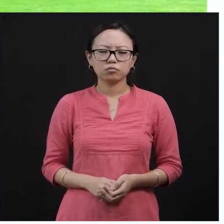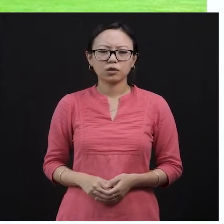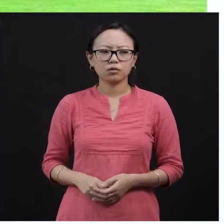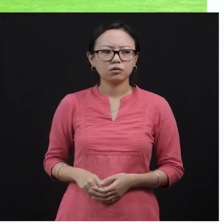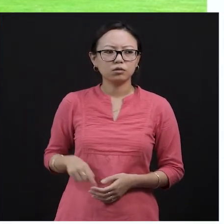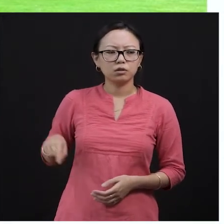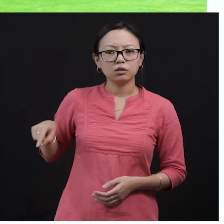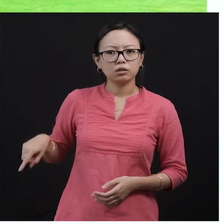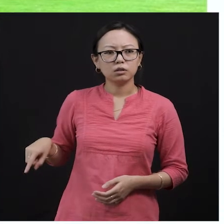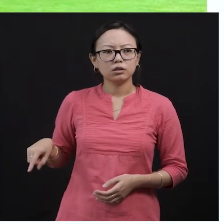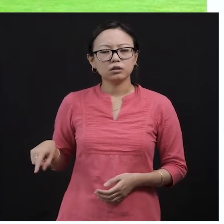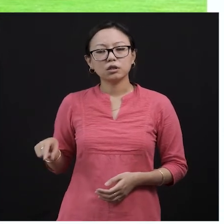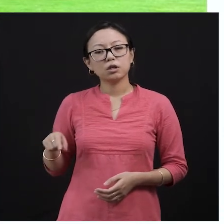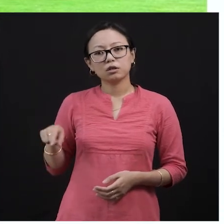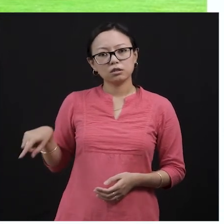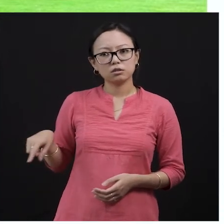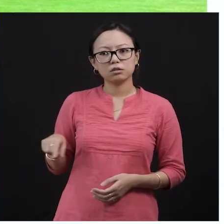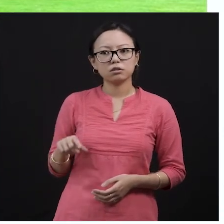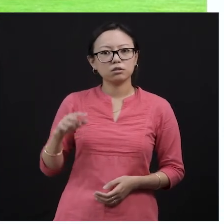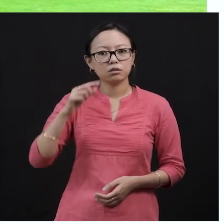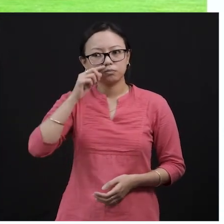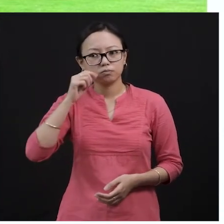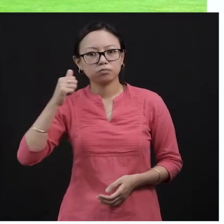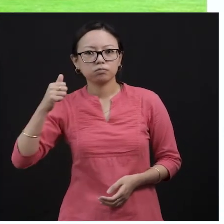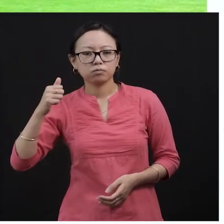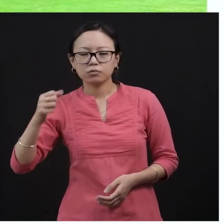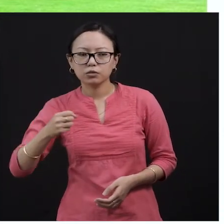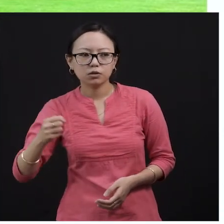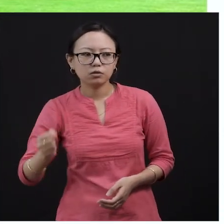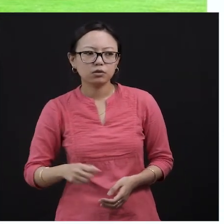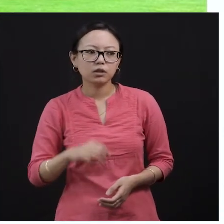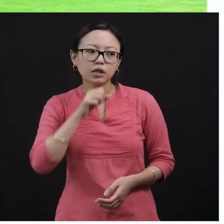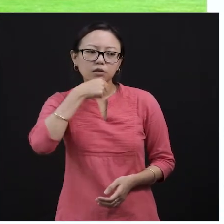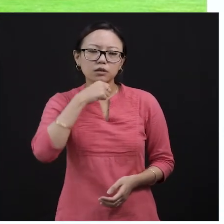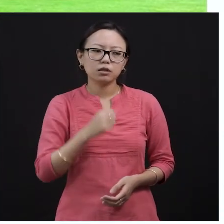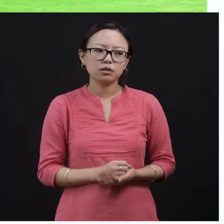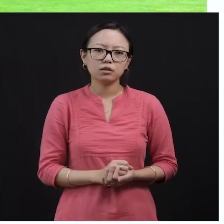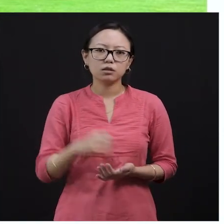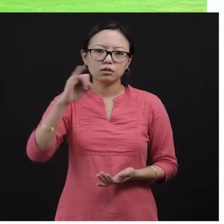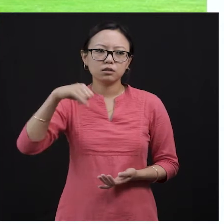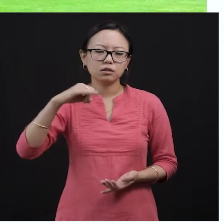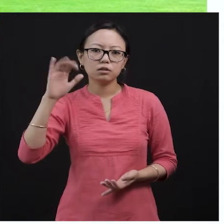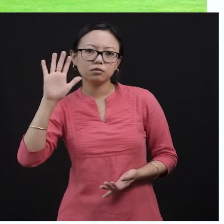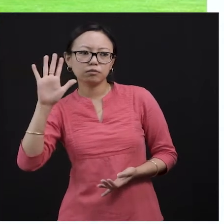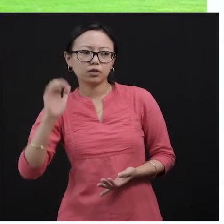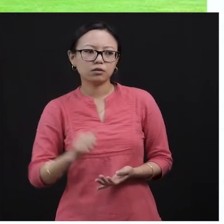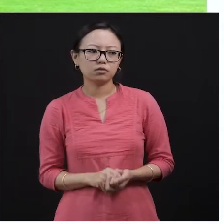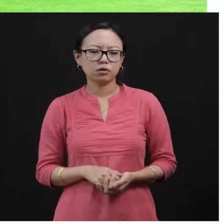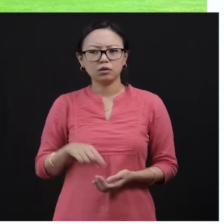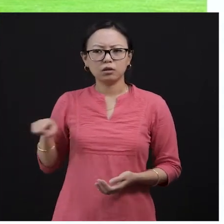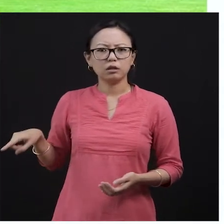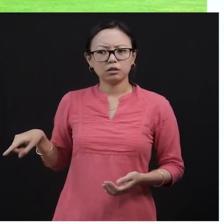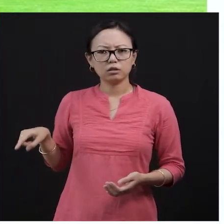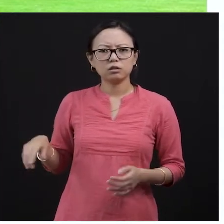But the grandfather had a big house, and in front of the house stands a banyan tree, okay? A banyan tree.